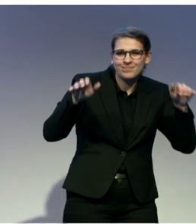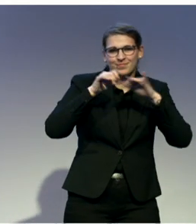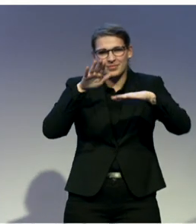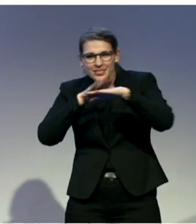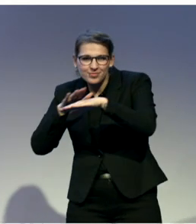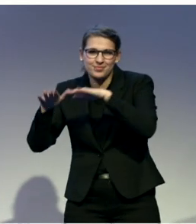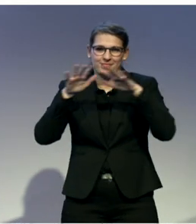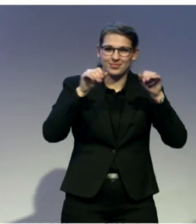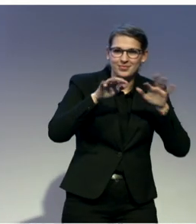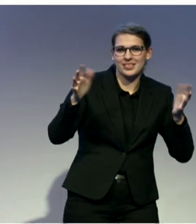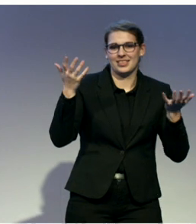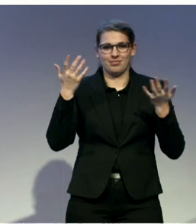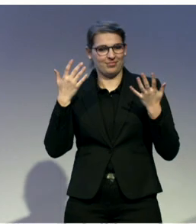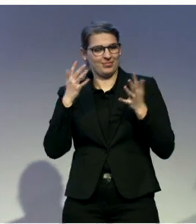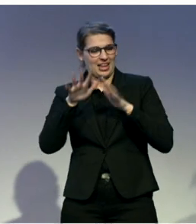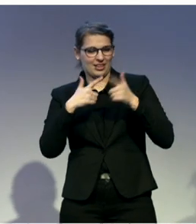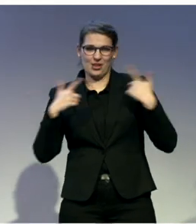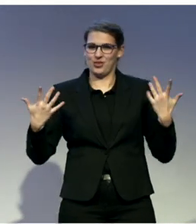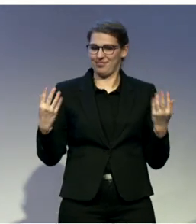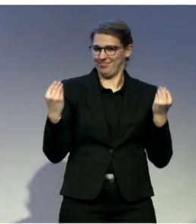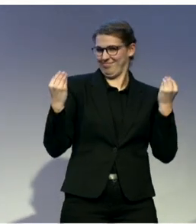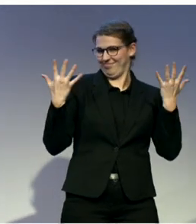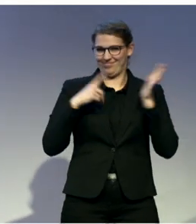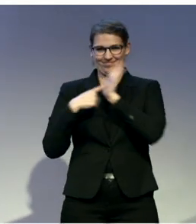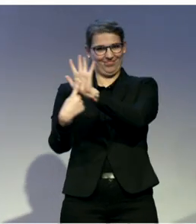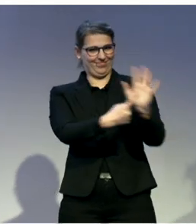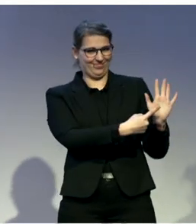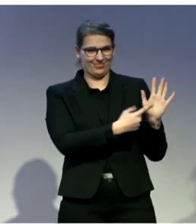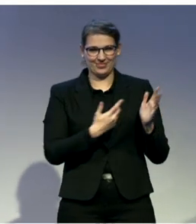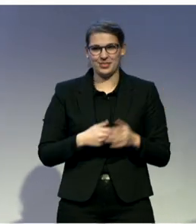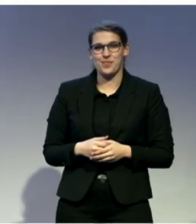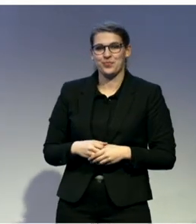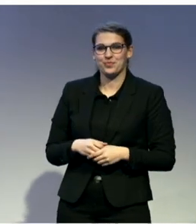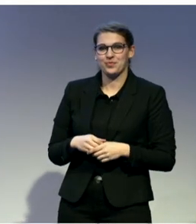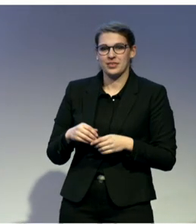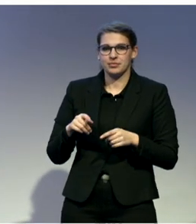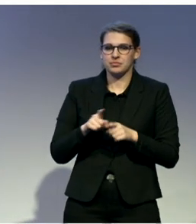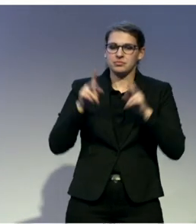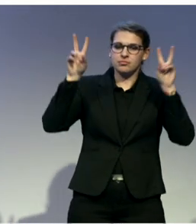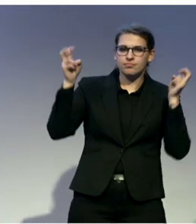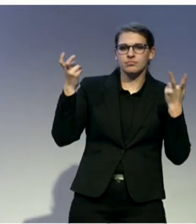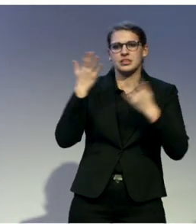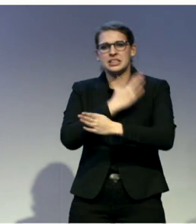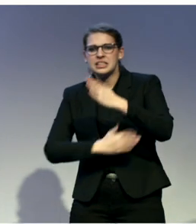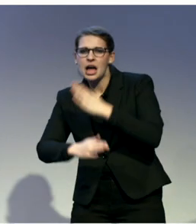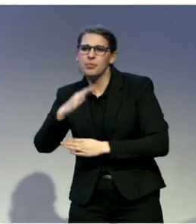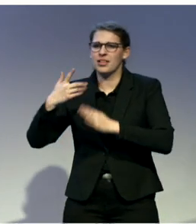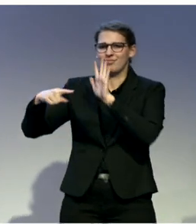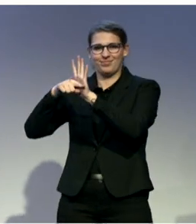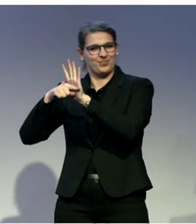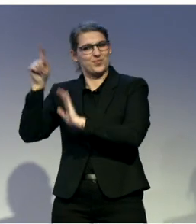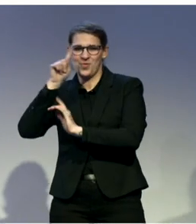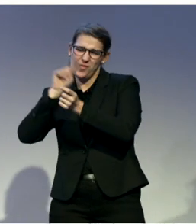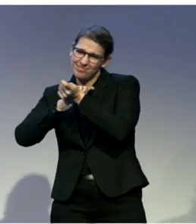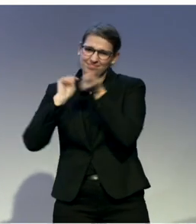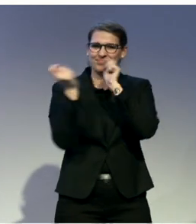taking this issue of disability and making it into a fun thing, trendy. We took VIPs, all